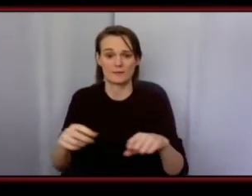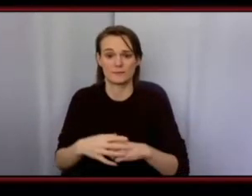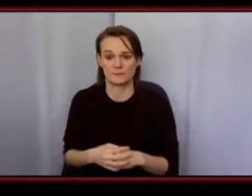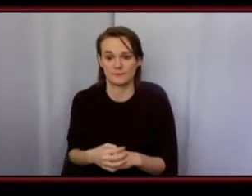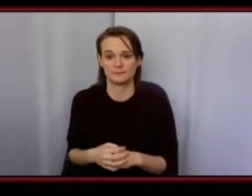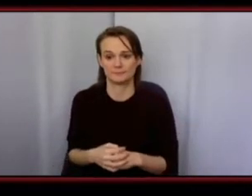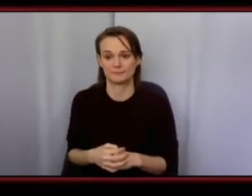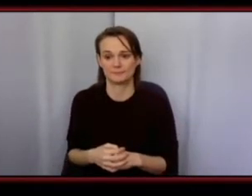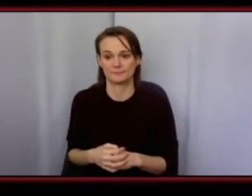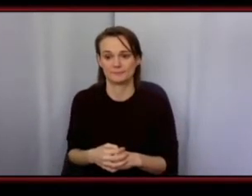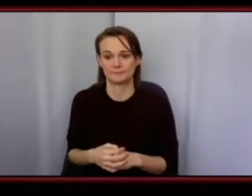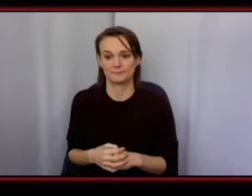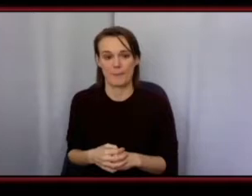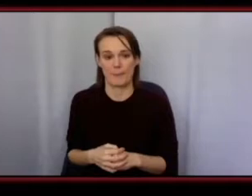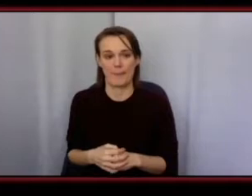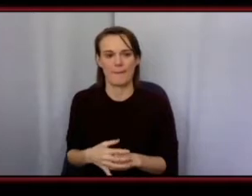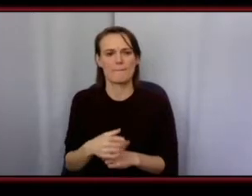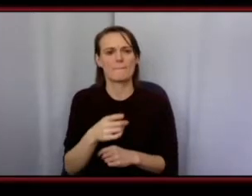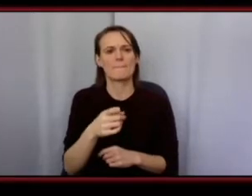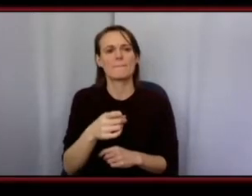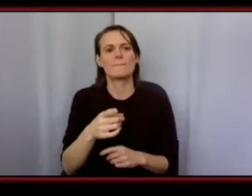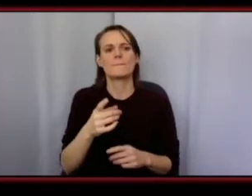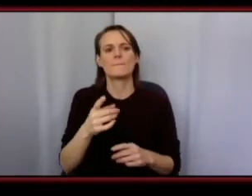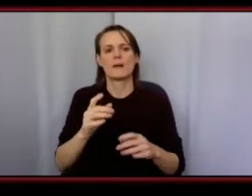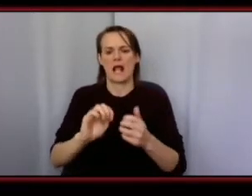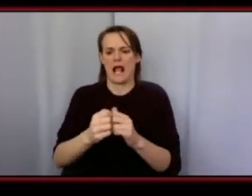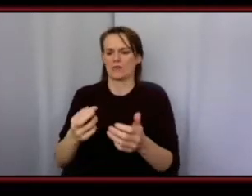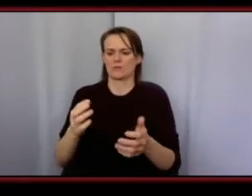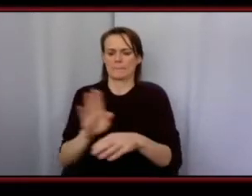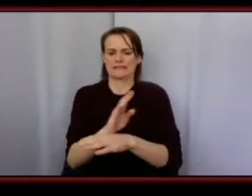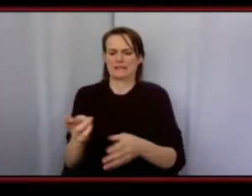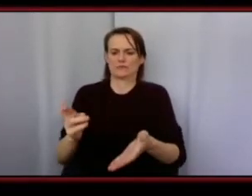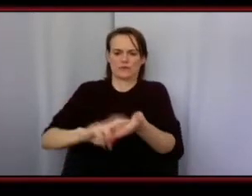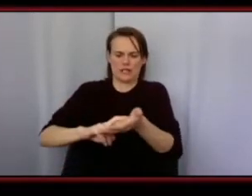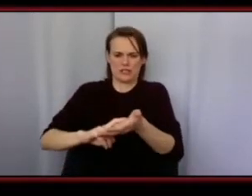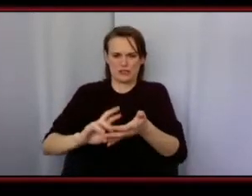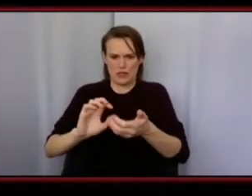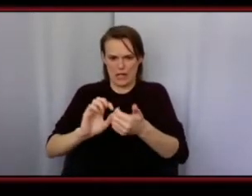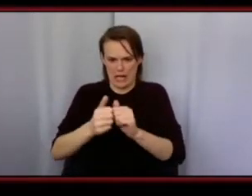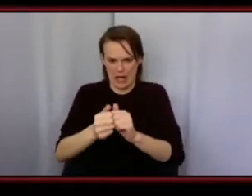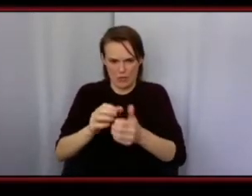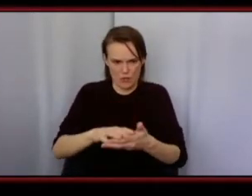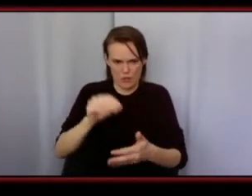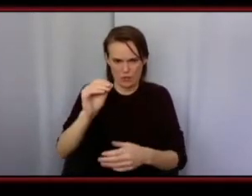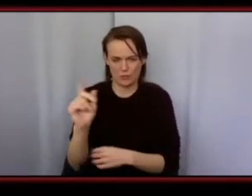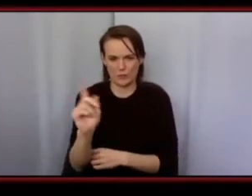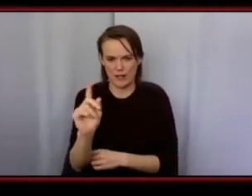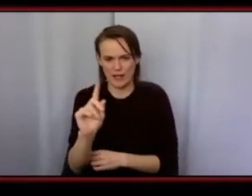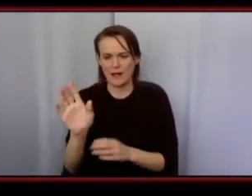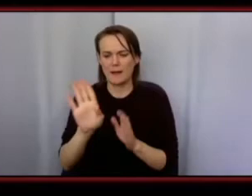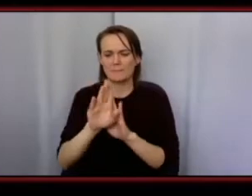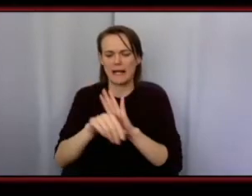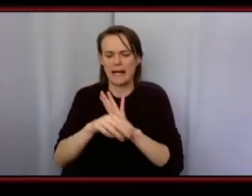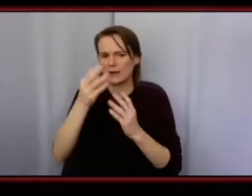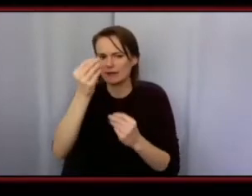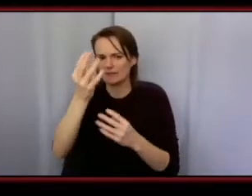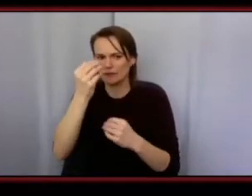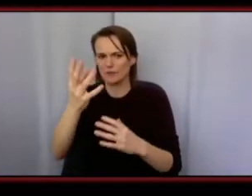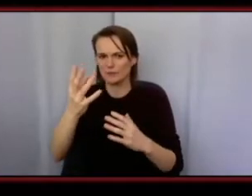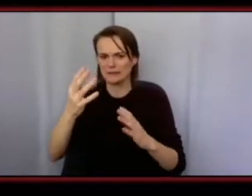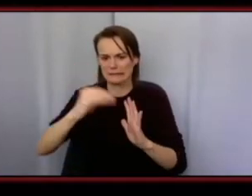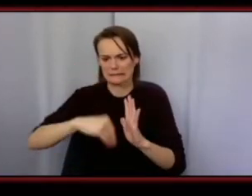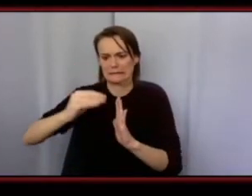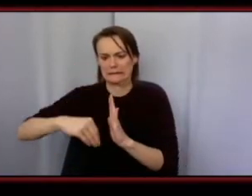how did you learn about registering your business and the background information needed that's what scares me about registering